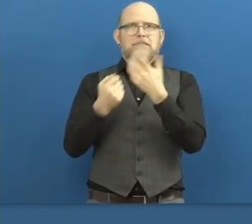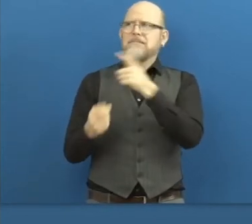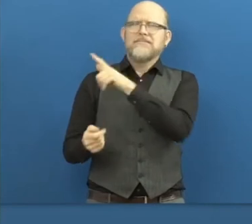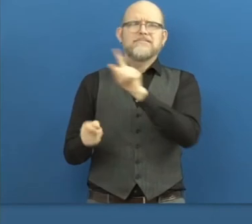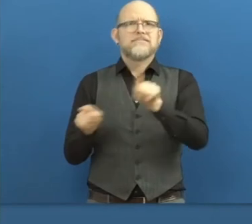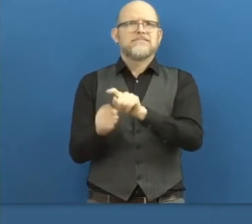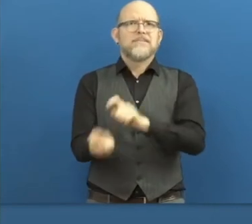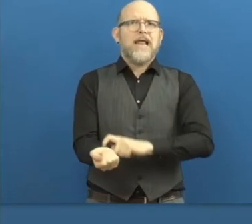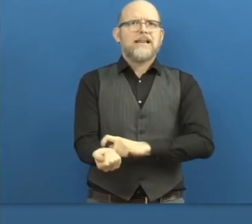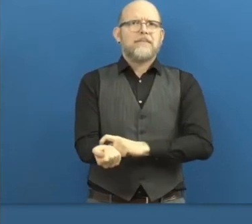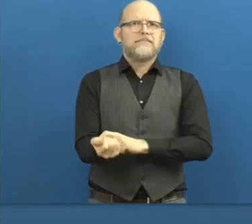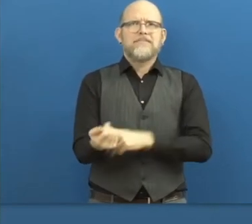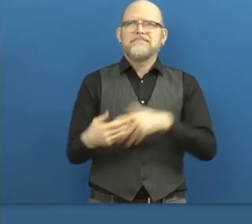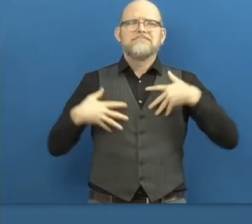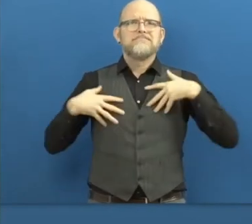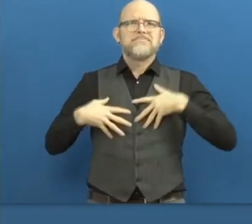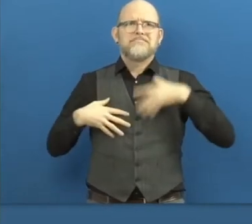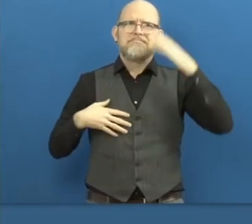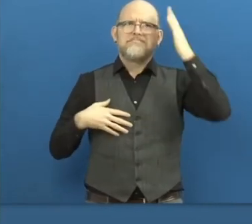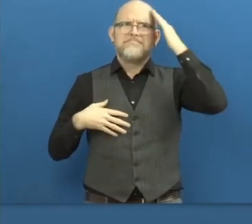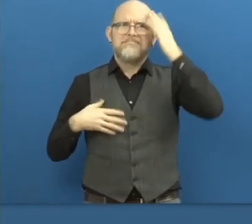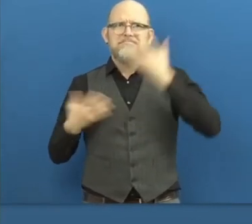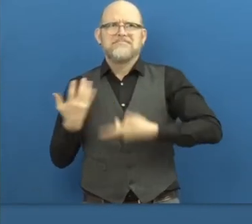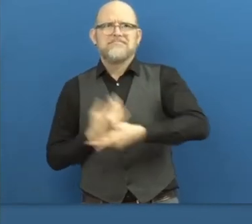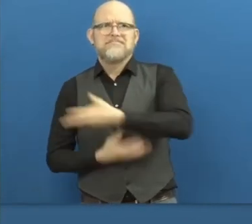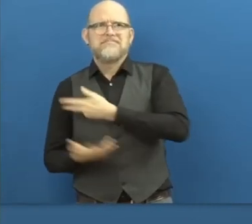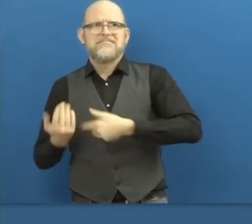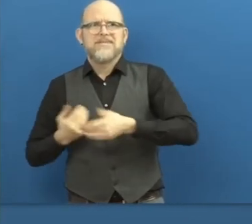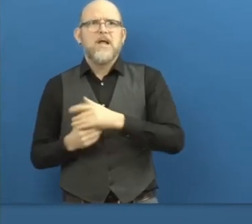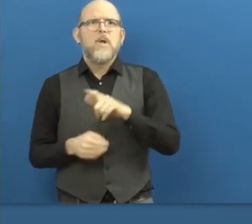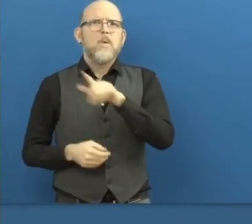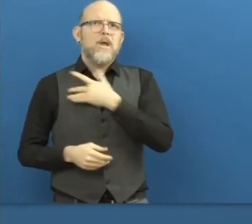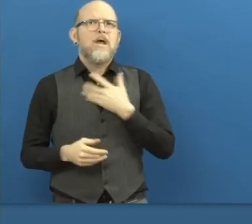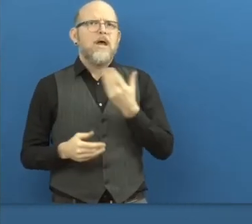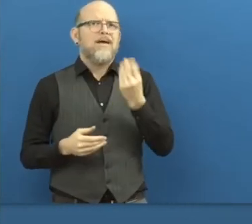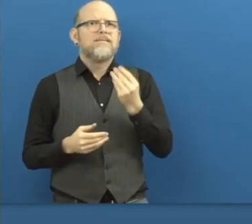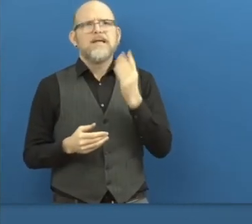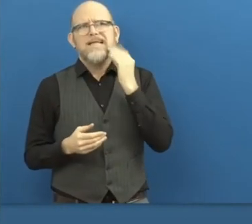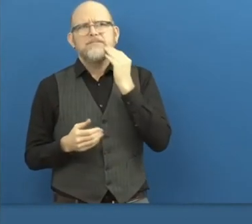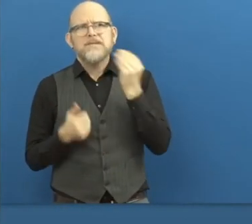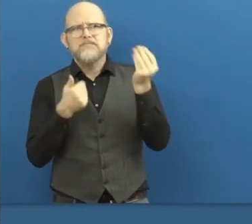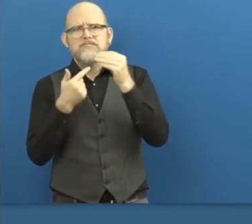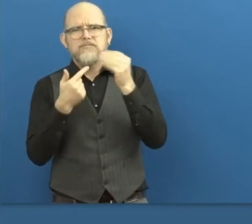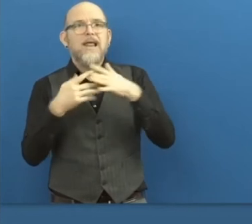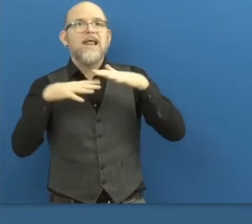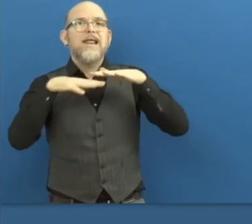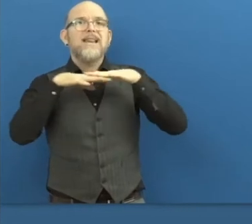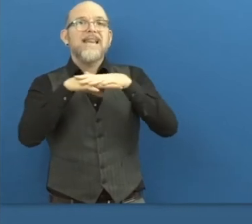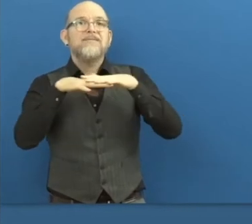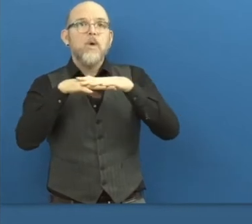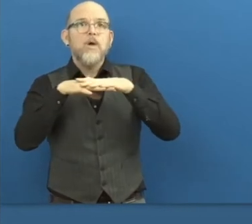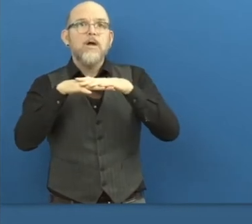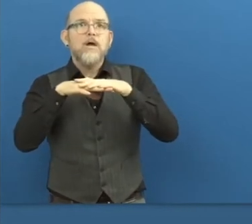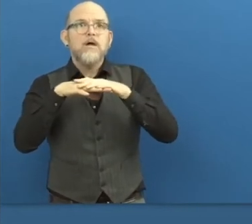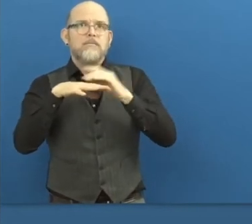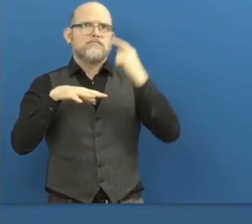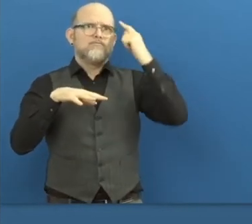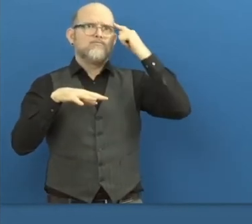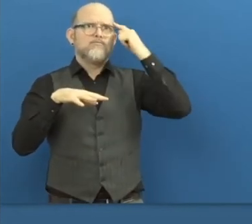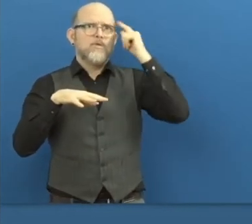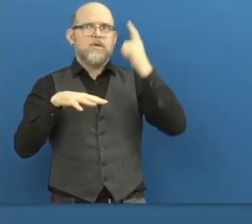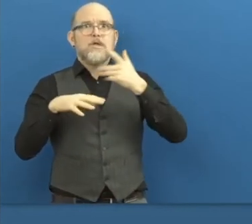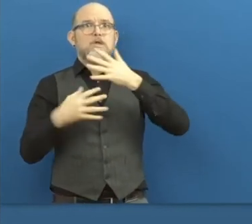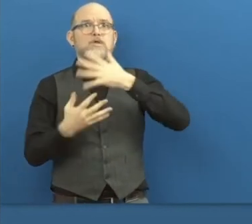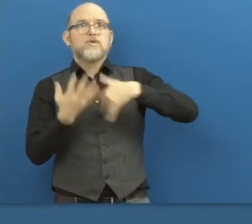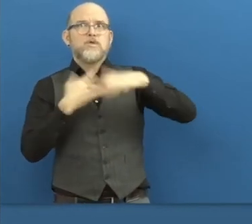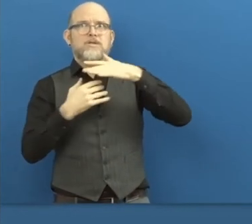DNA. We want to learn ourselves and transmit this to our network. And we also consider ourselves being a